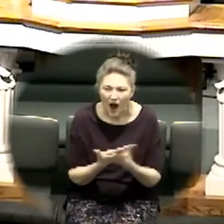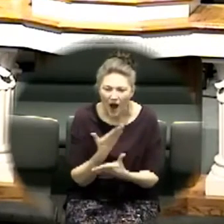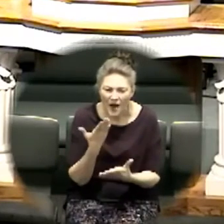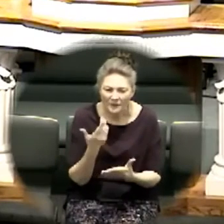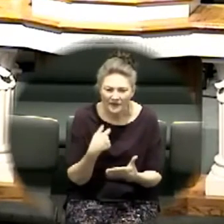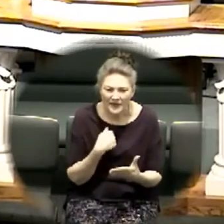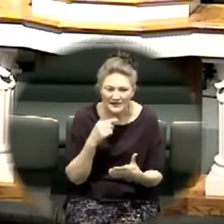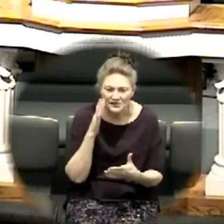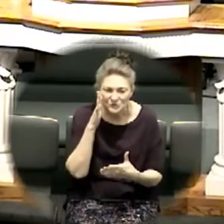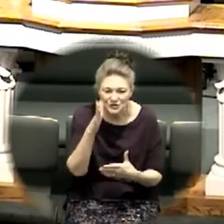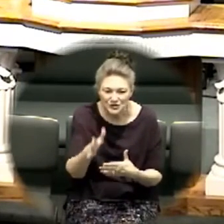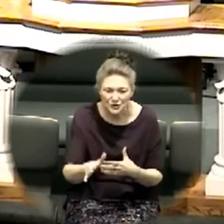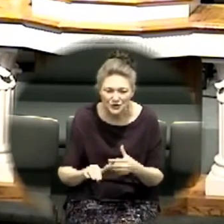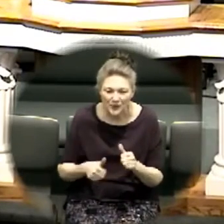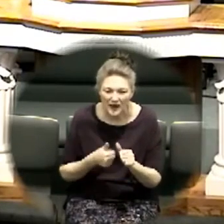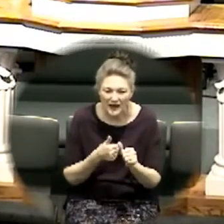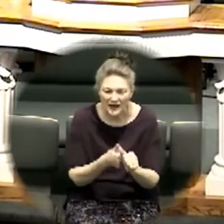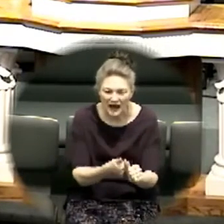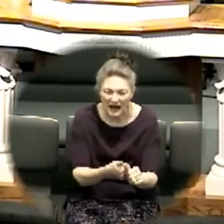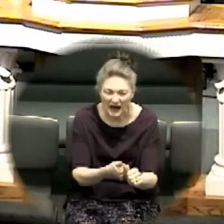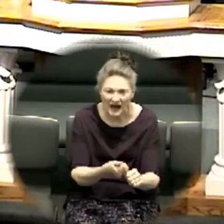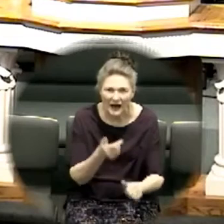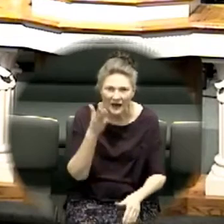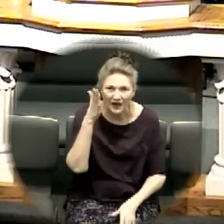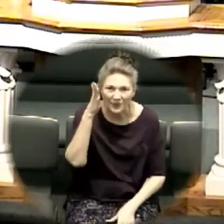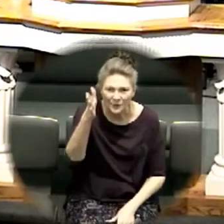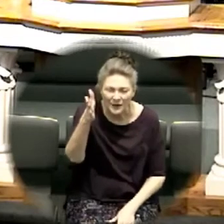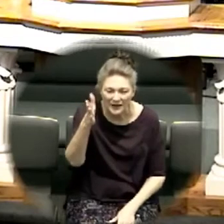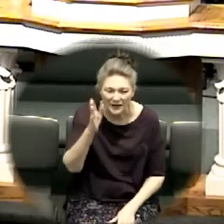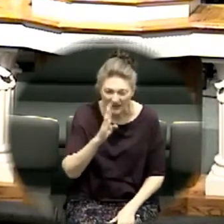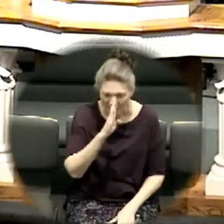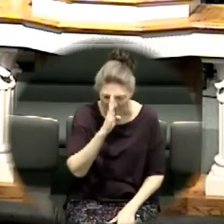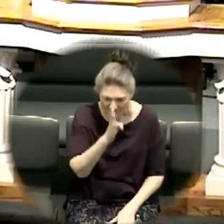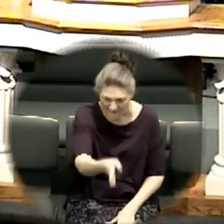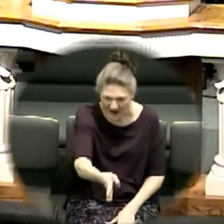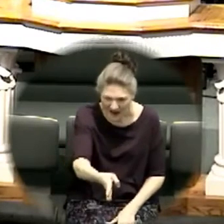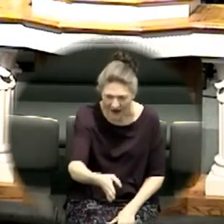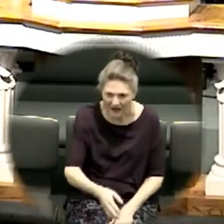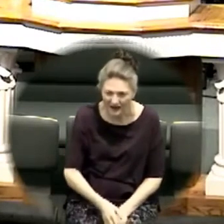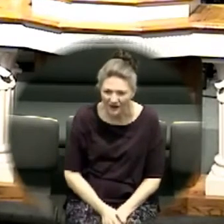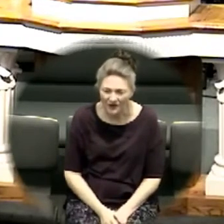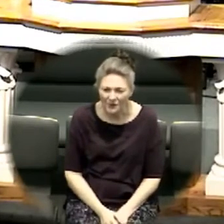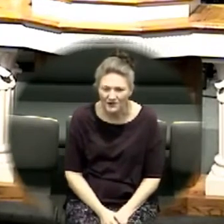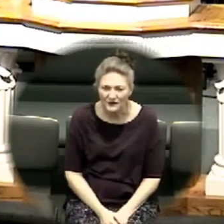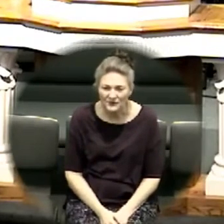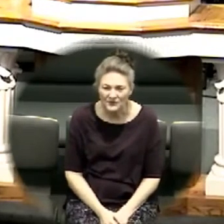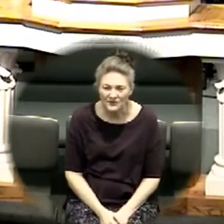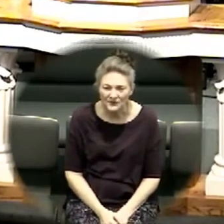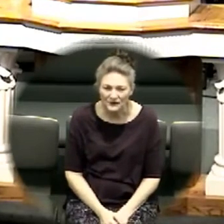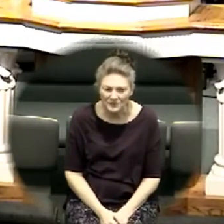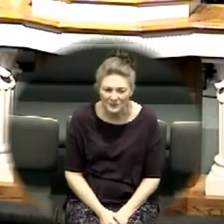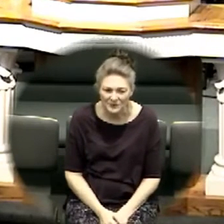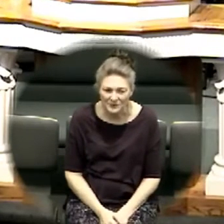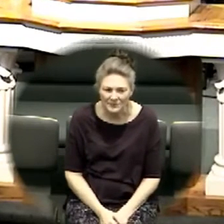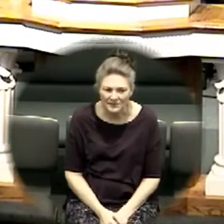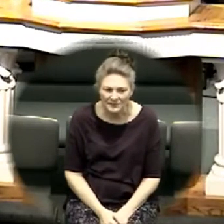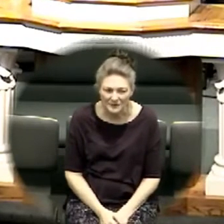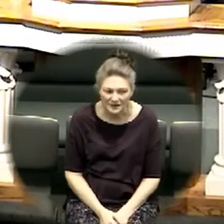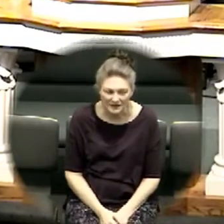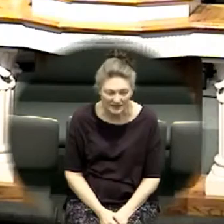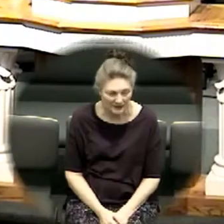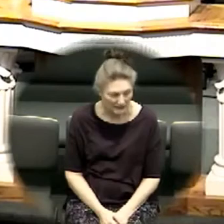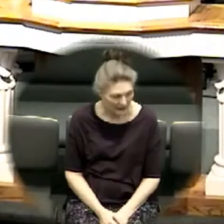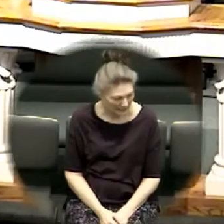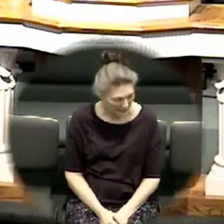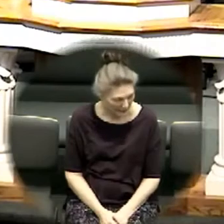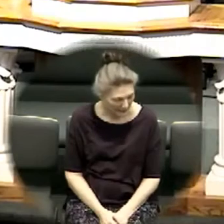all things new and I will follow you forward